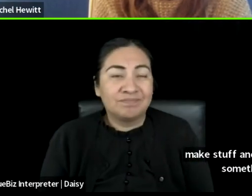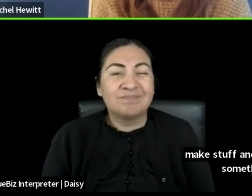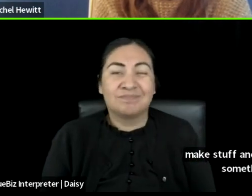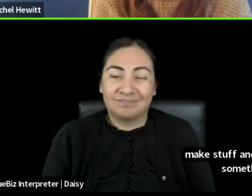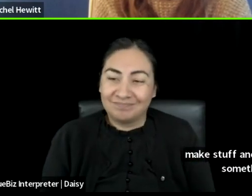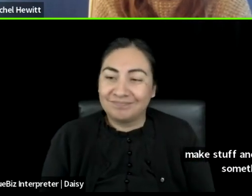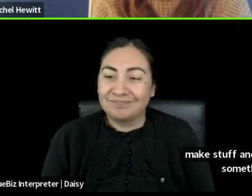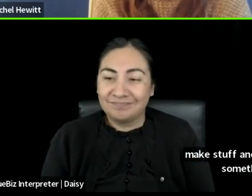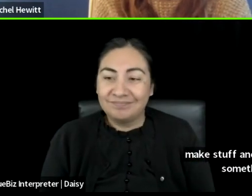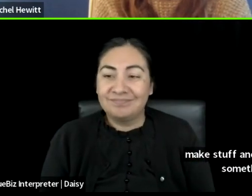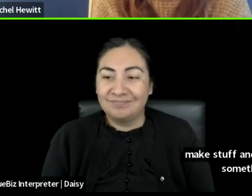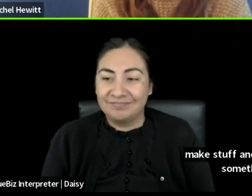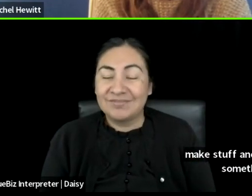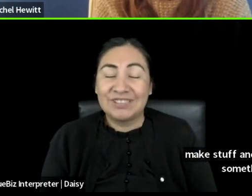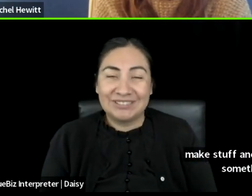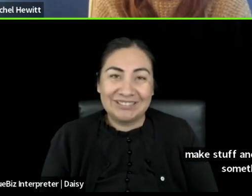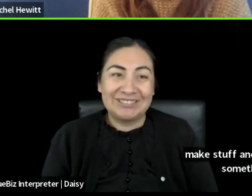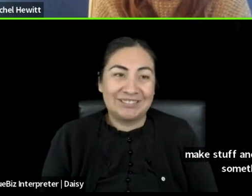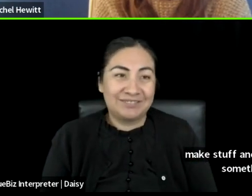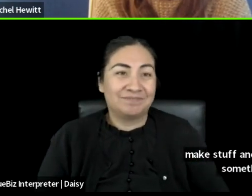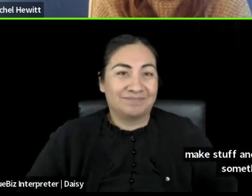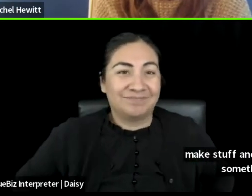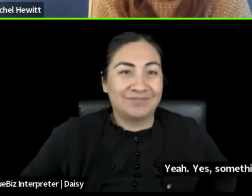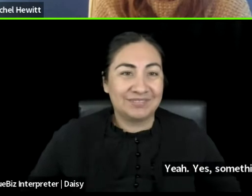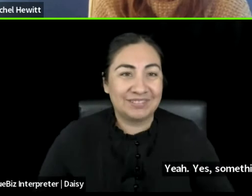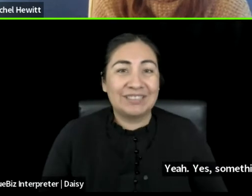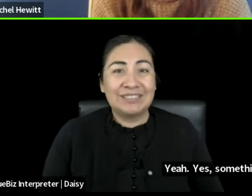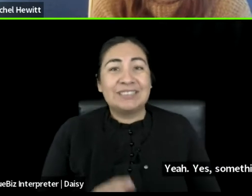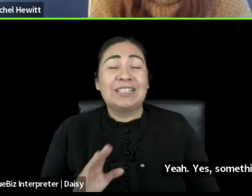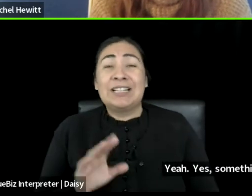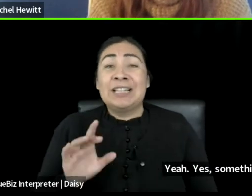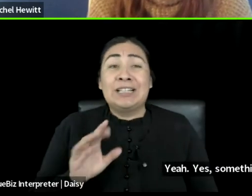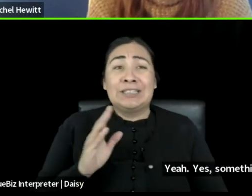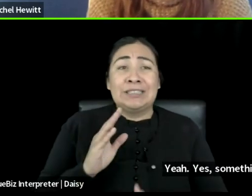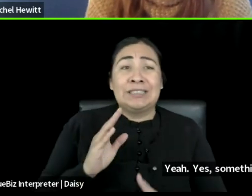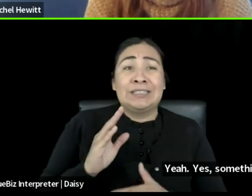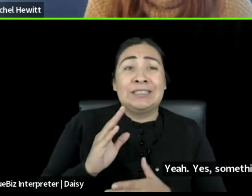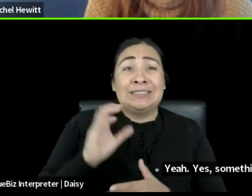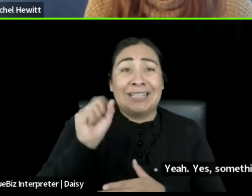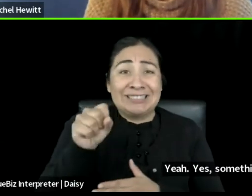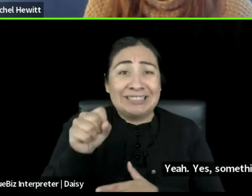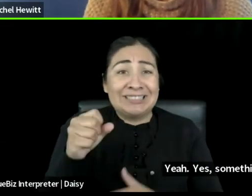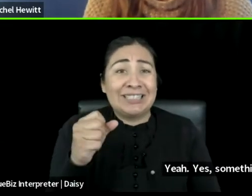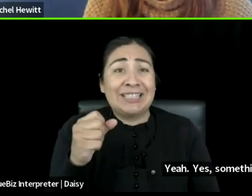I mean, yes. It's something you just said. If you don't welcome the full person, you don't get full participation.